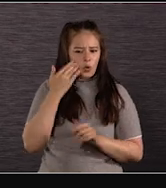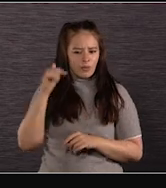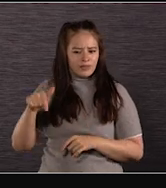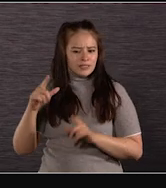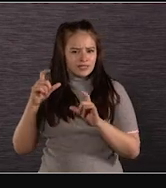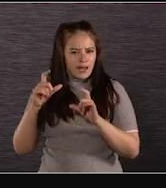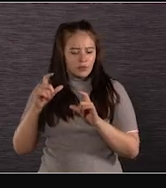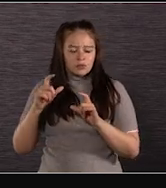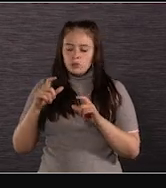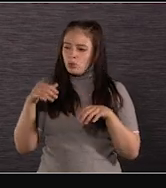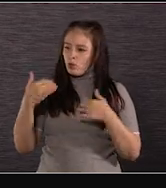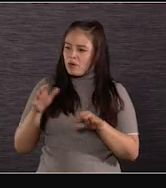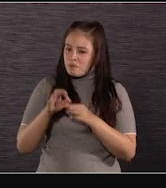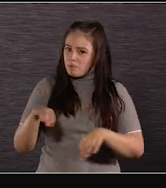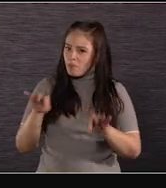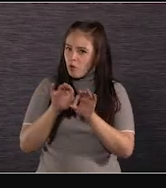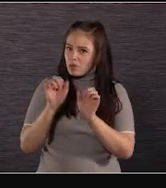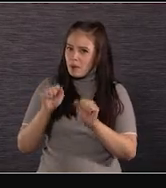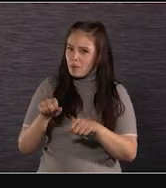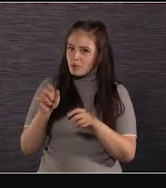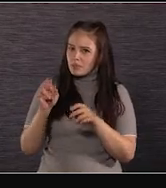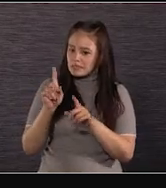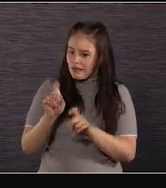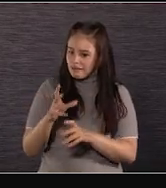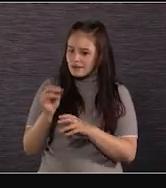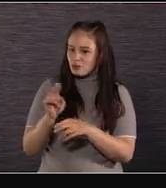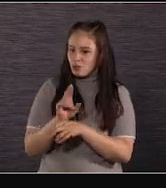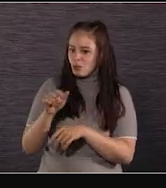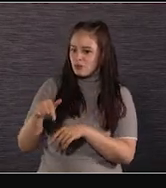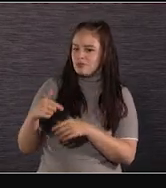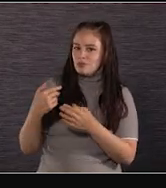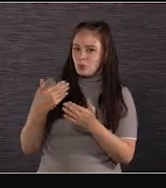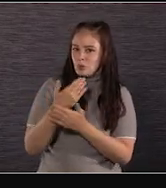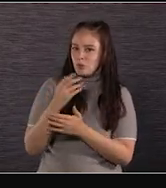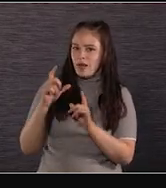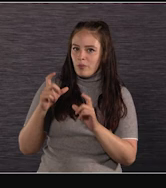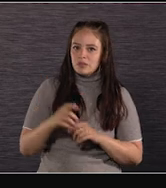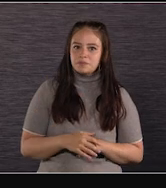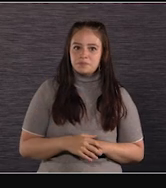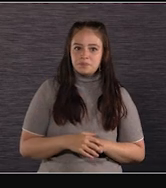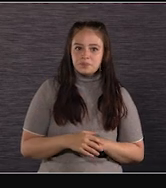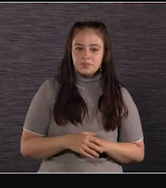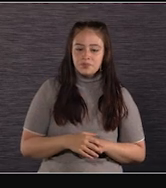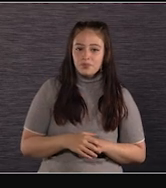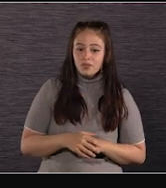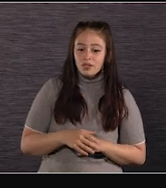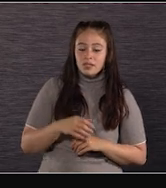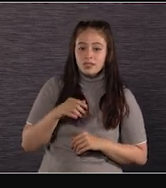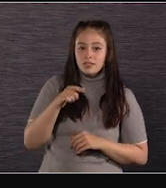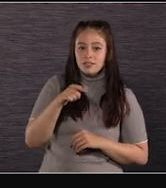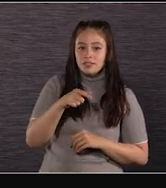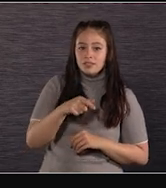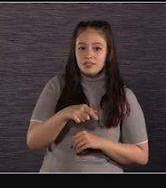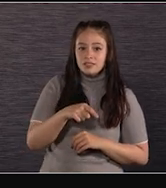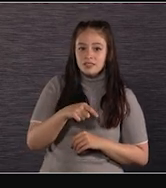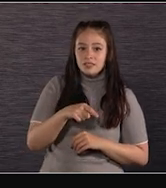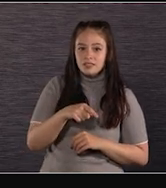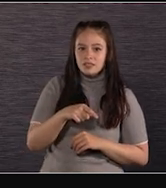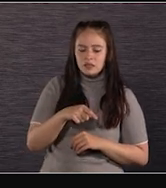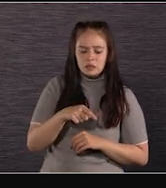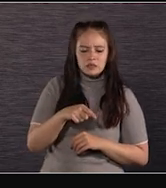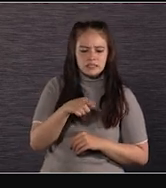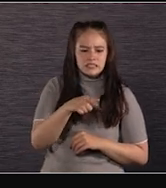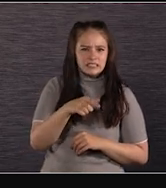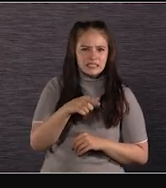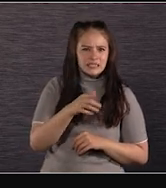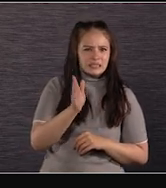hands on the gear and do the testing. One of the few complaints about the original Venice from both assistants and everybody else was, you know, it was a little